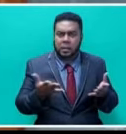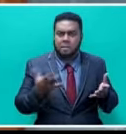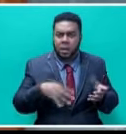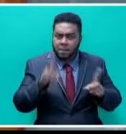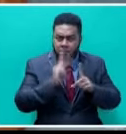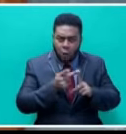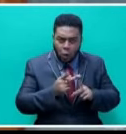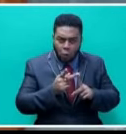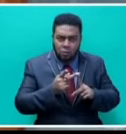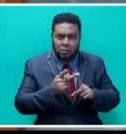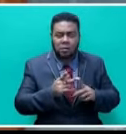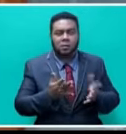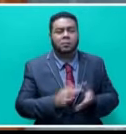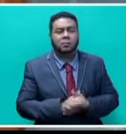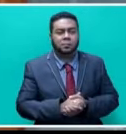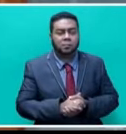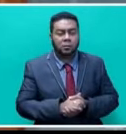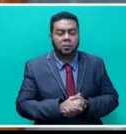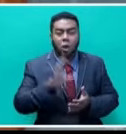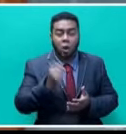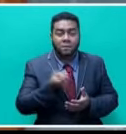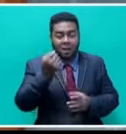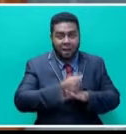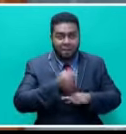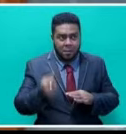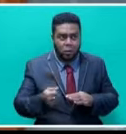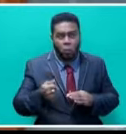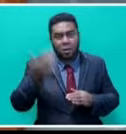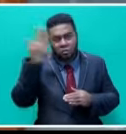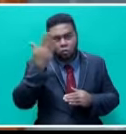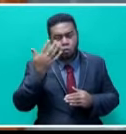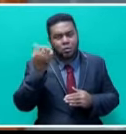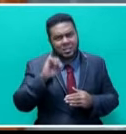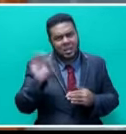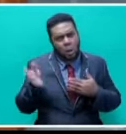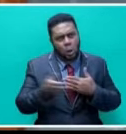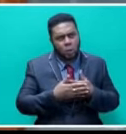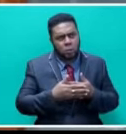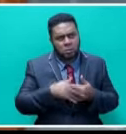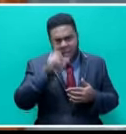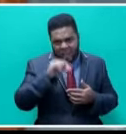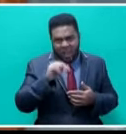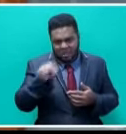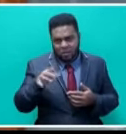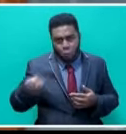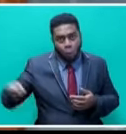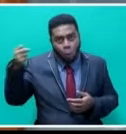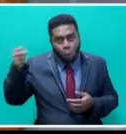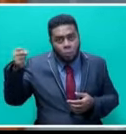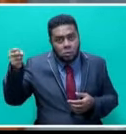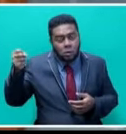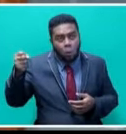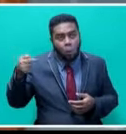priority of the government when schools are still closed? Can this hang on until the budgetary